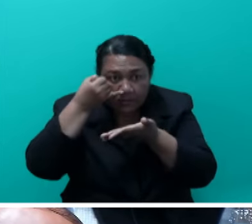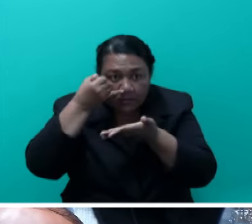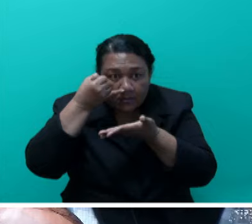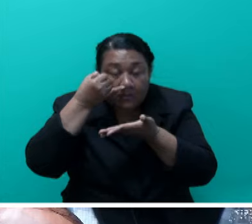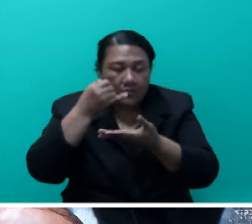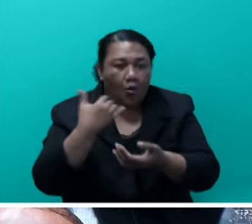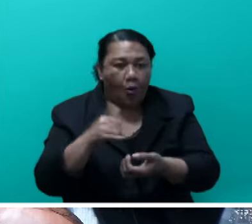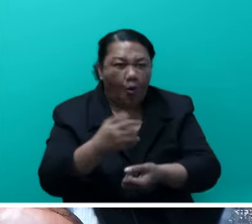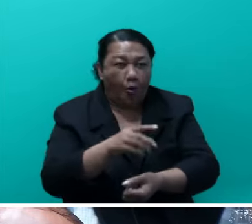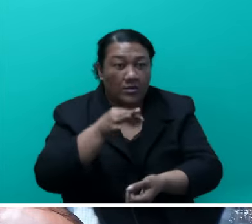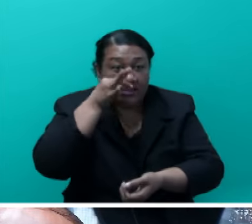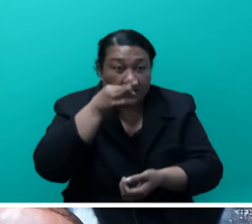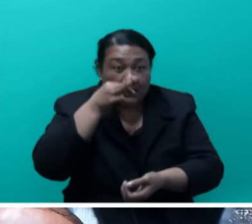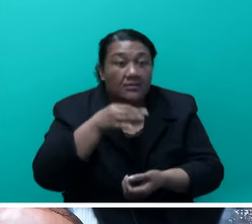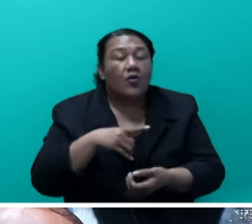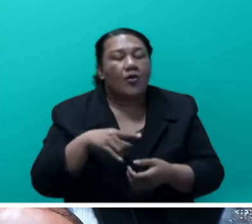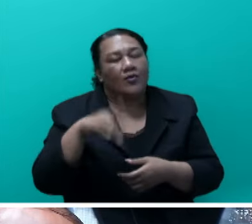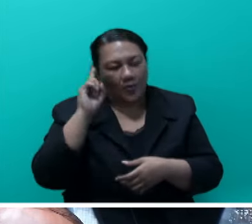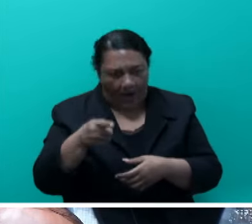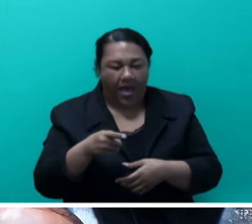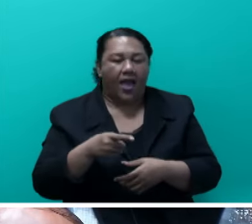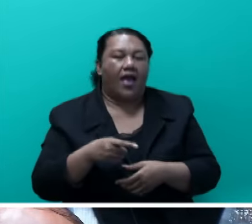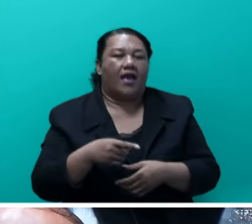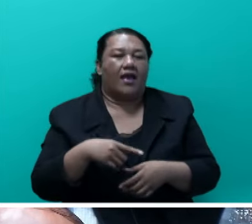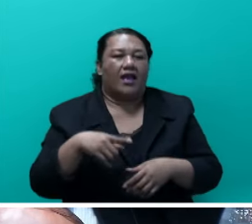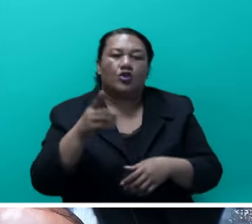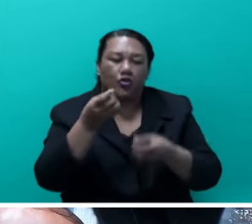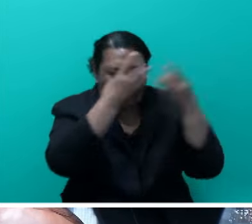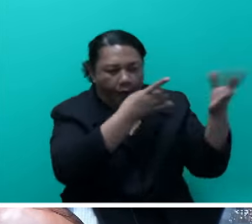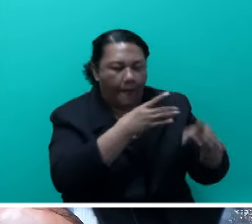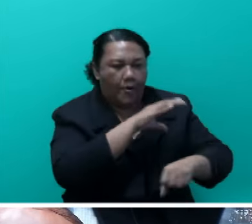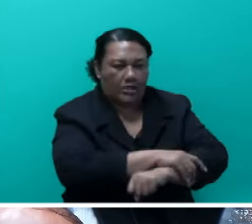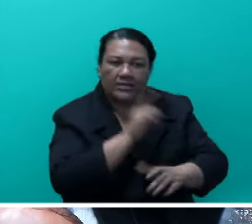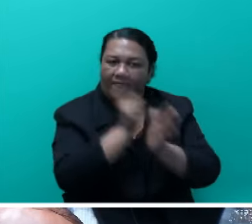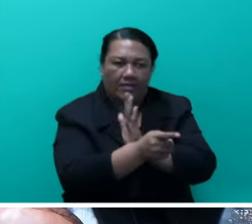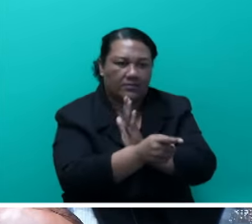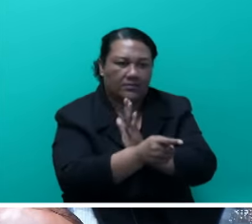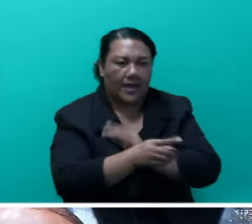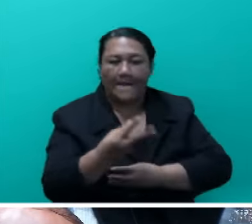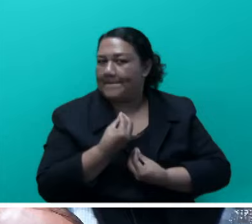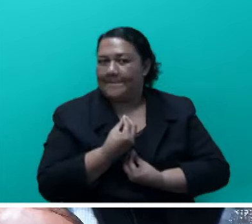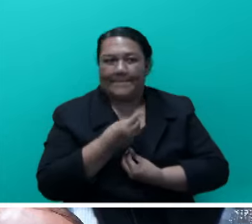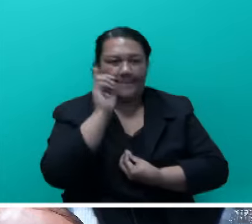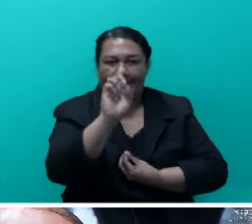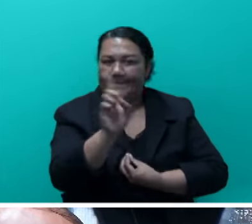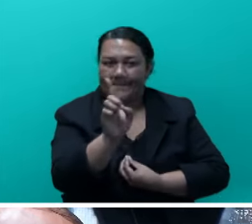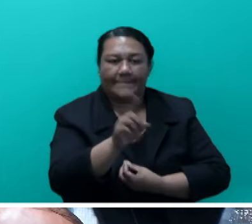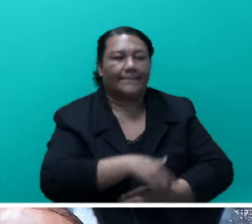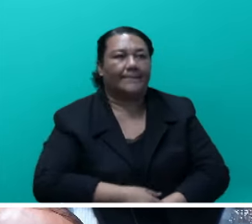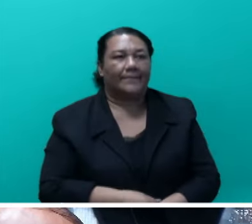So I would like to say, honorable speaker, I want to thank the police